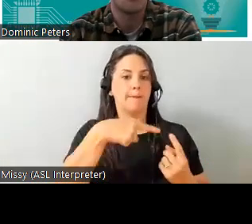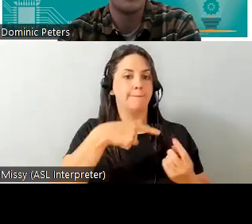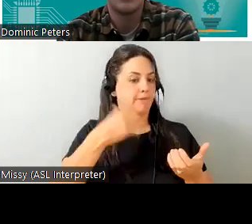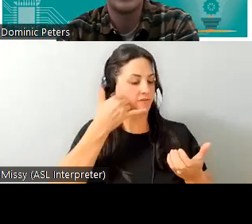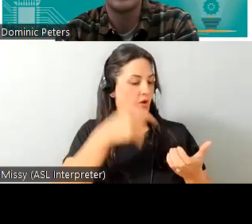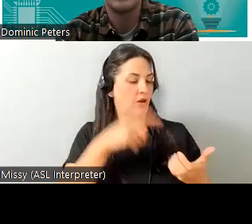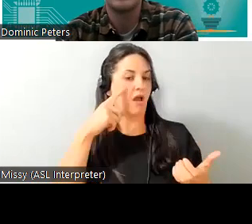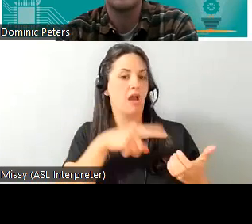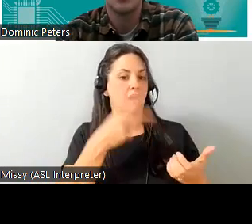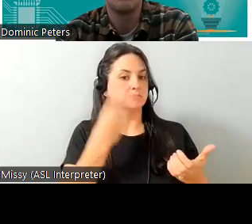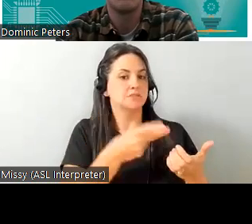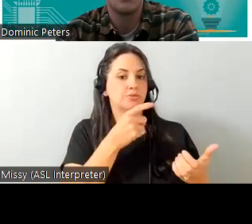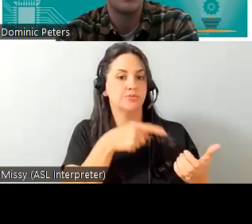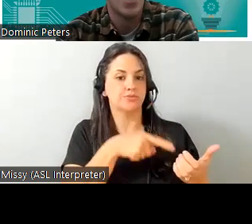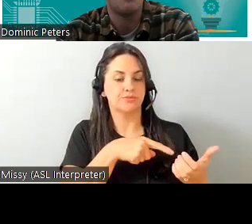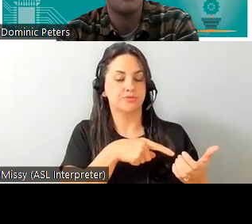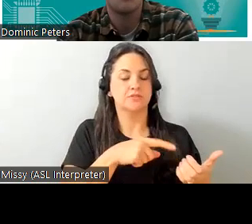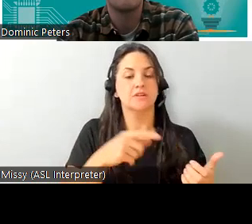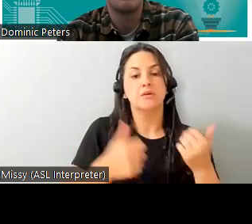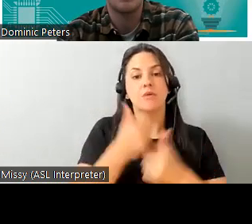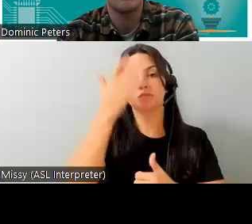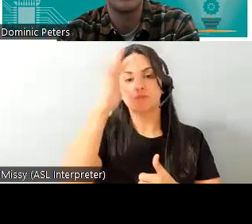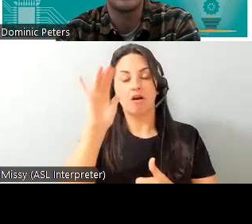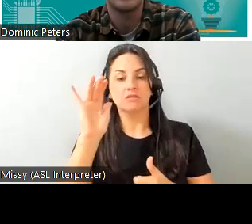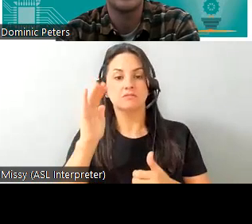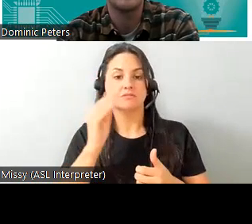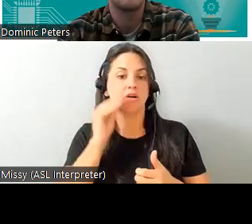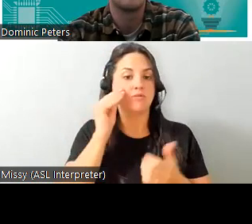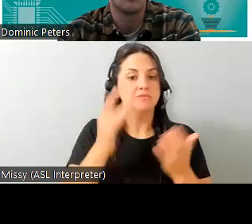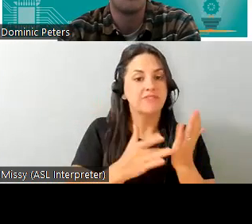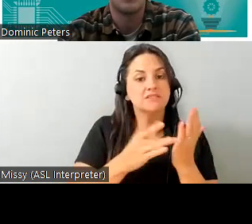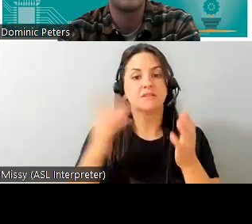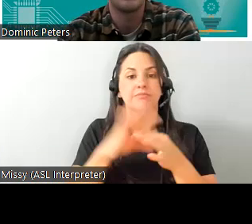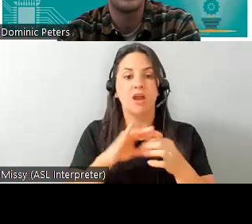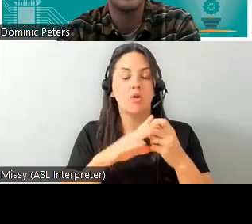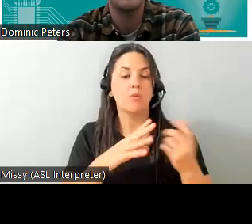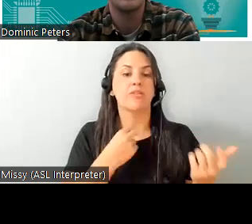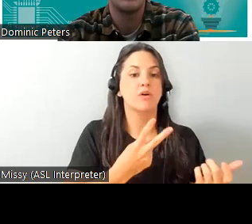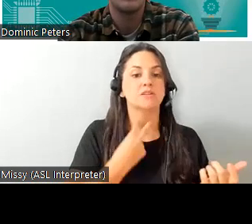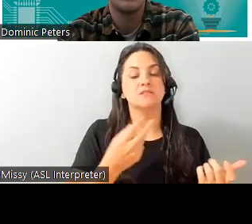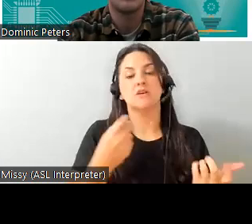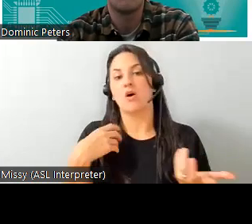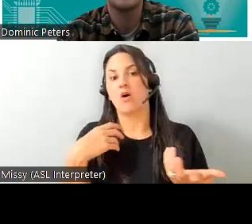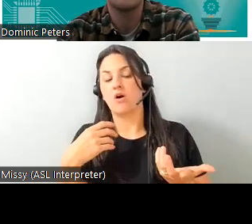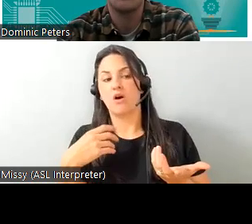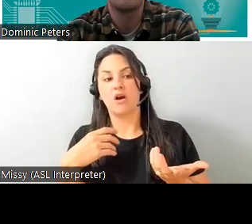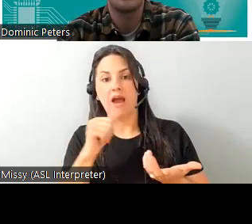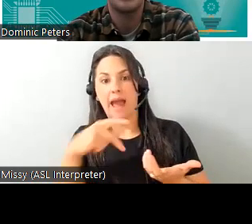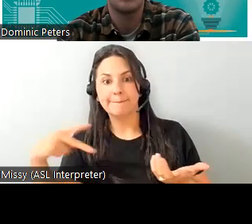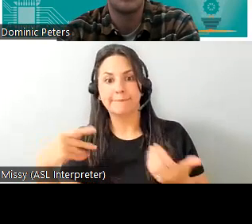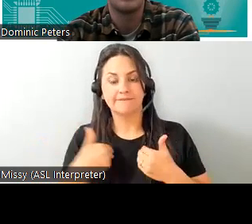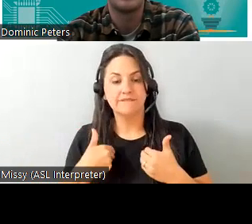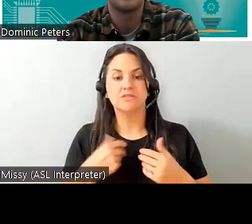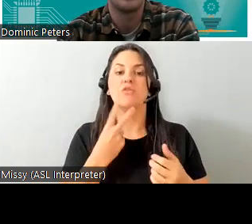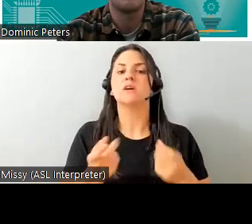smart home devices come with their own app or can be paired with voice assistants like google home or amazon alexa voice control in